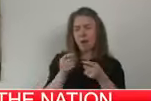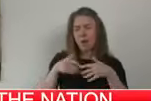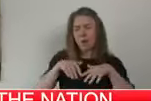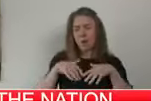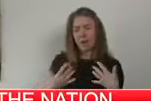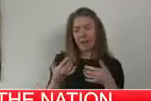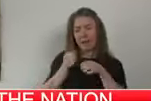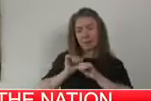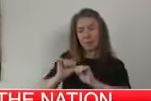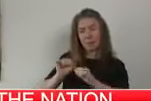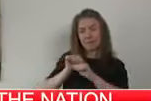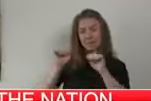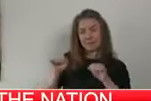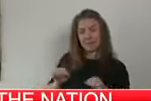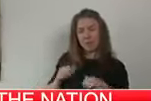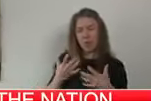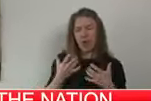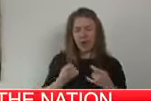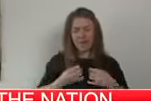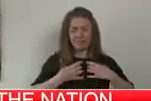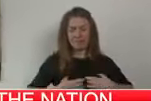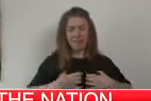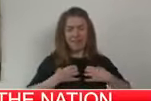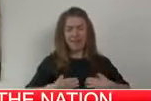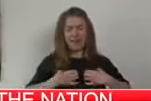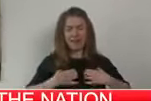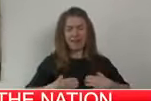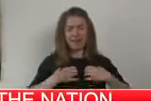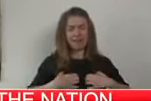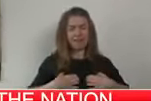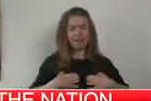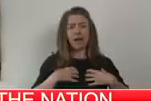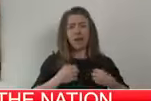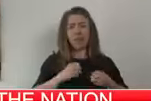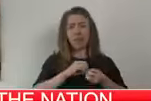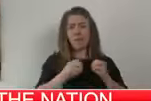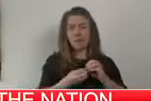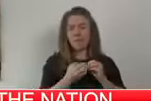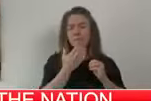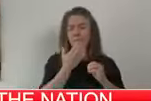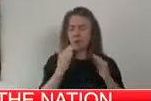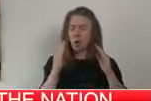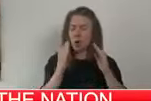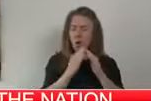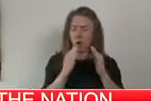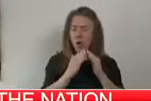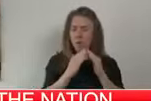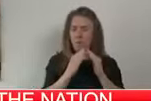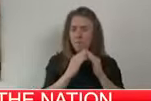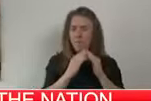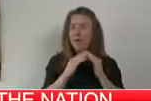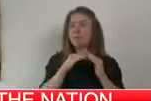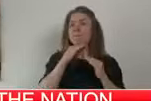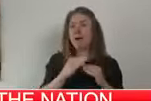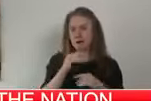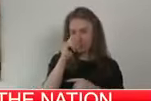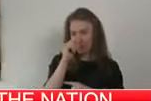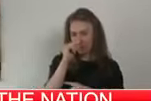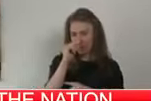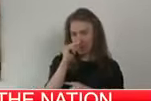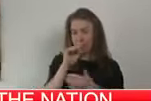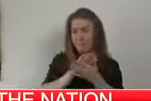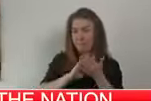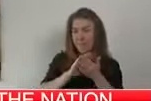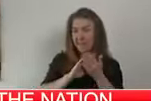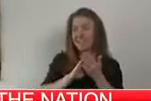underlying respiratory conditions to stay at home as much as they can. That means we need friends,